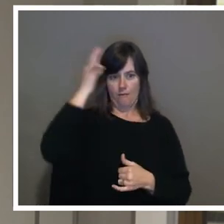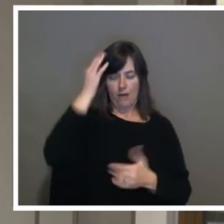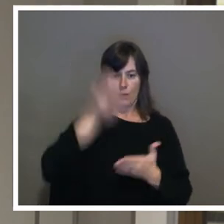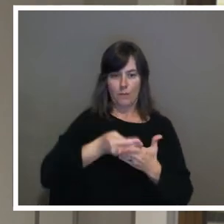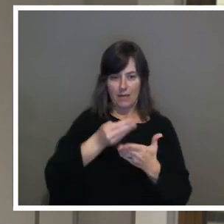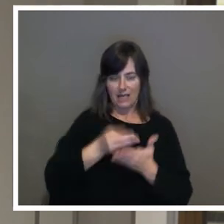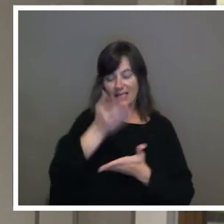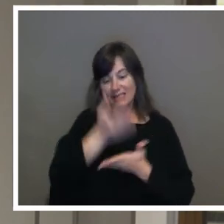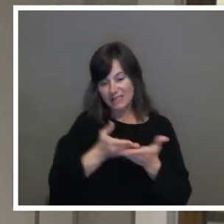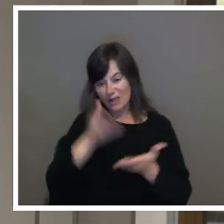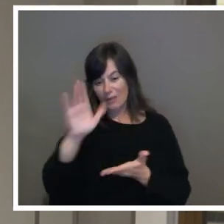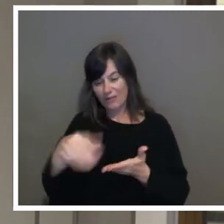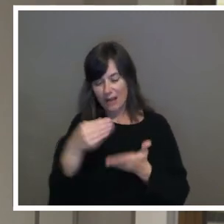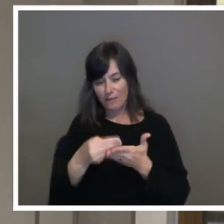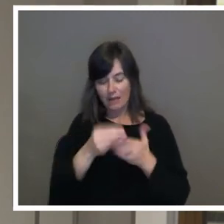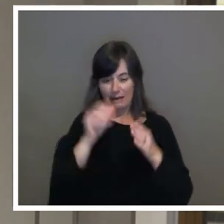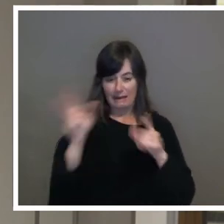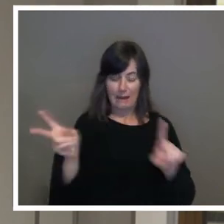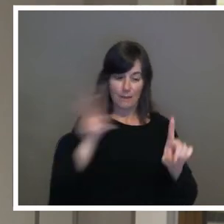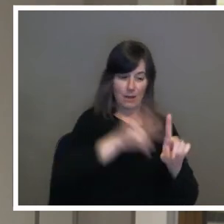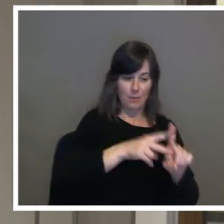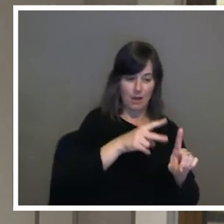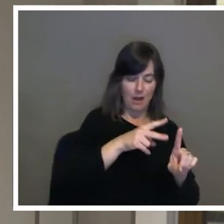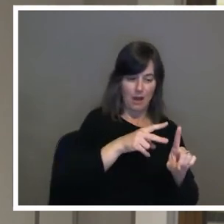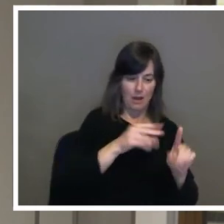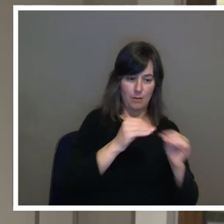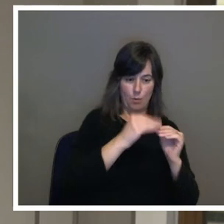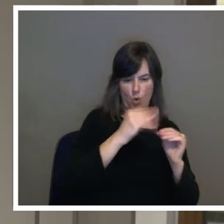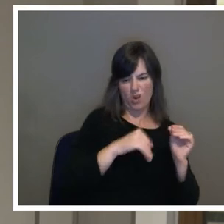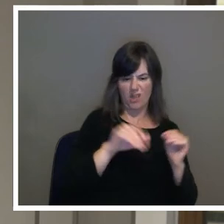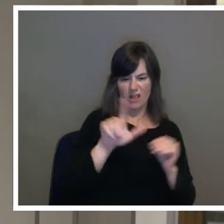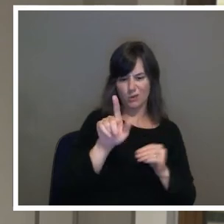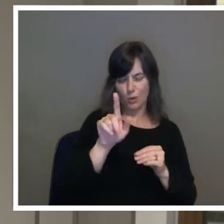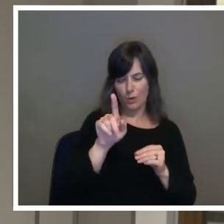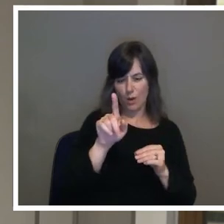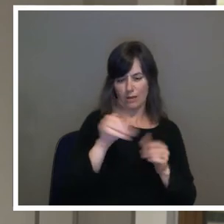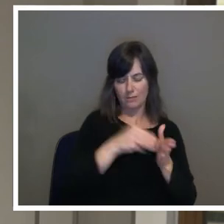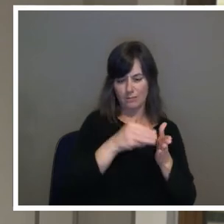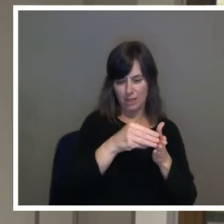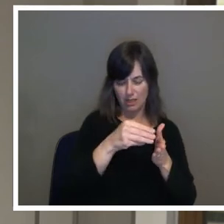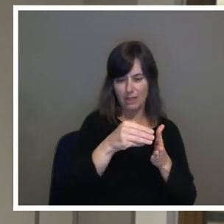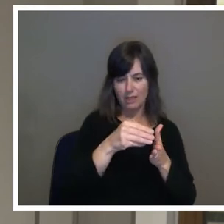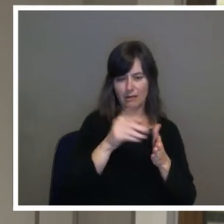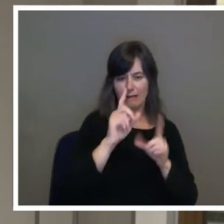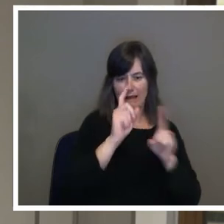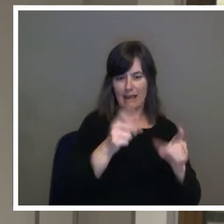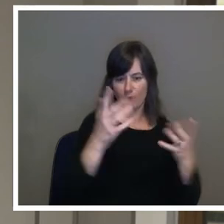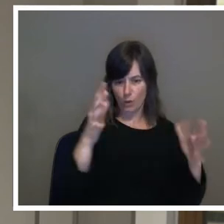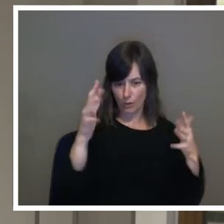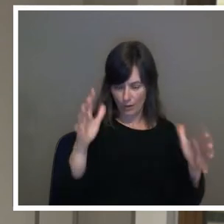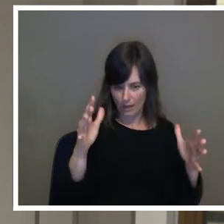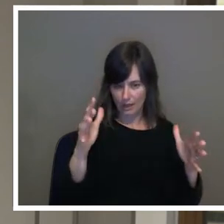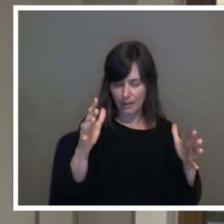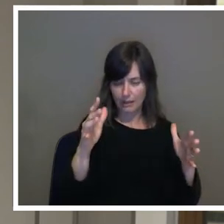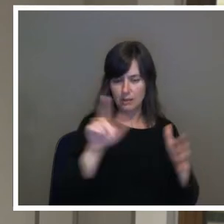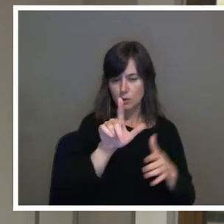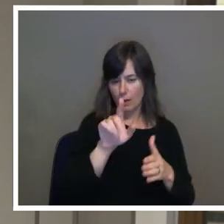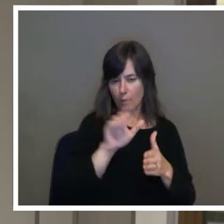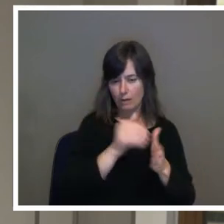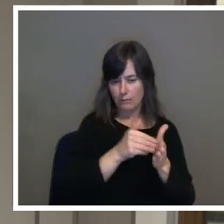certainly be used that above the $21 million they gave you to help produce where that debt is.